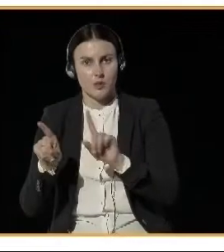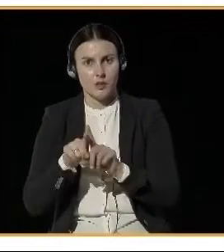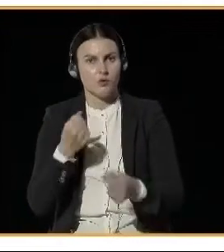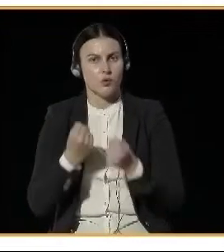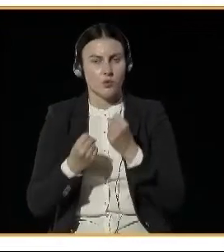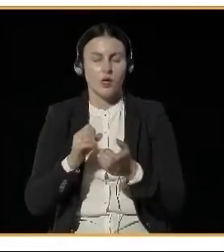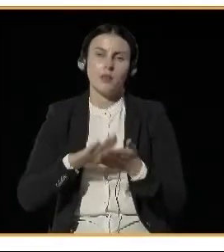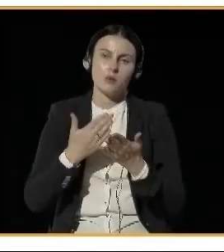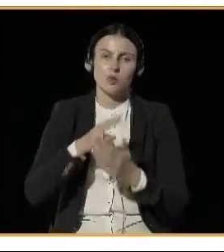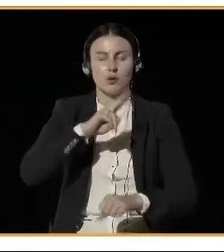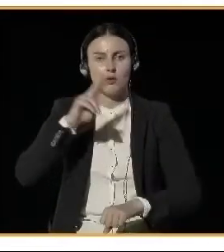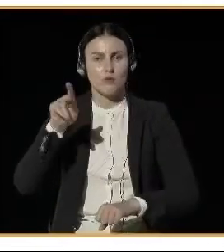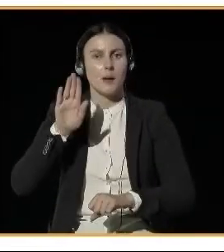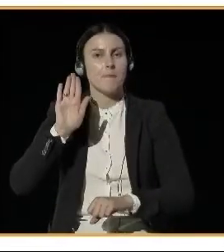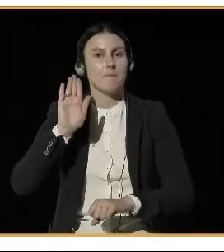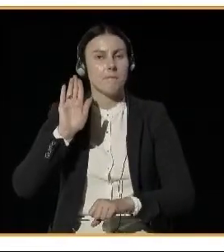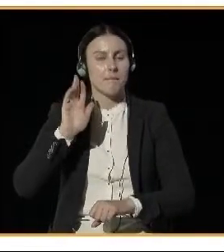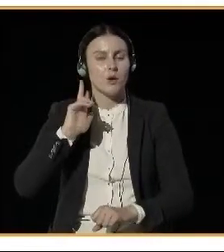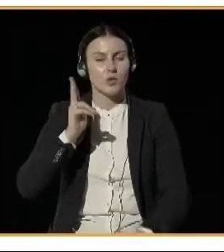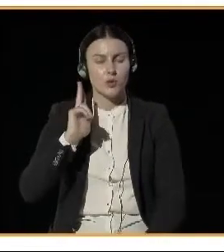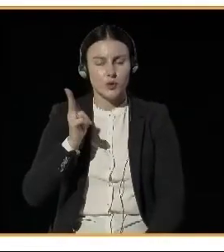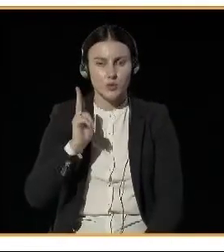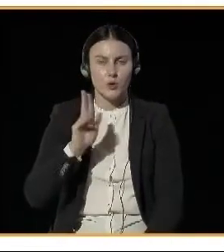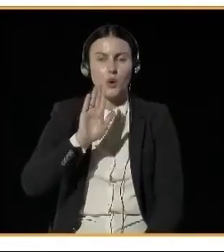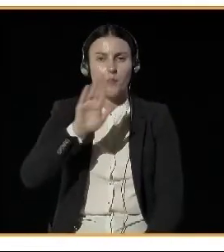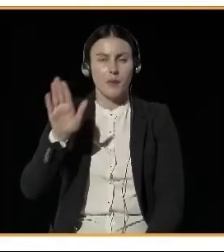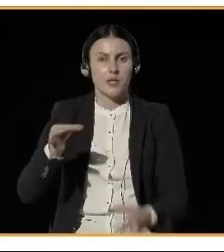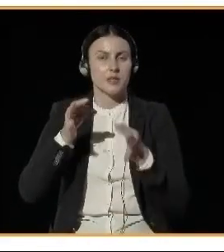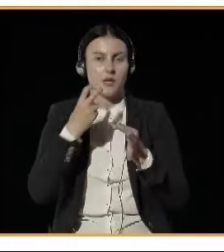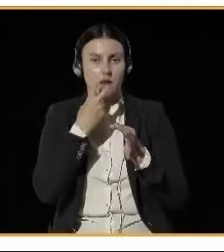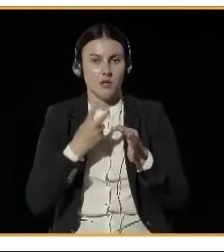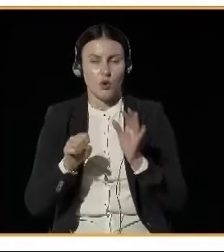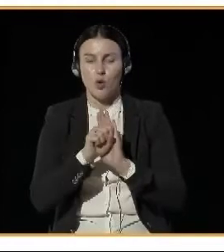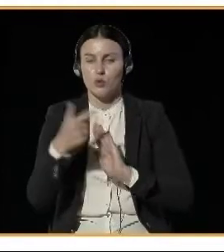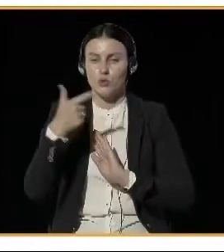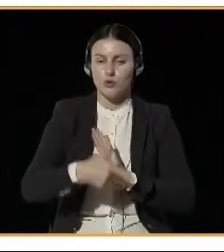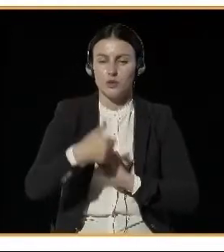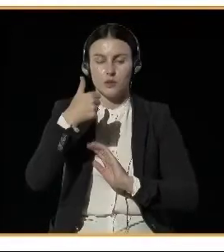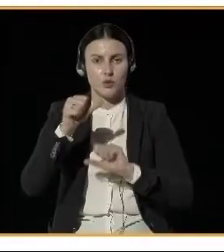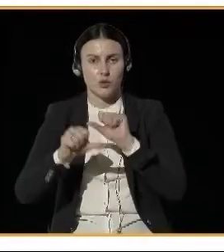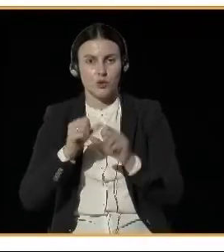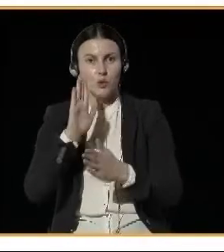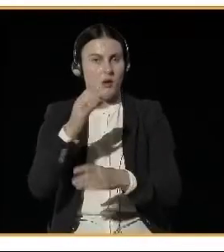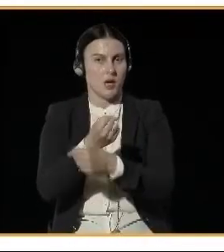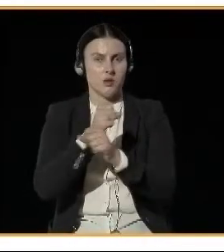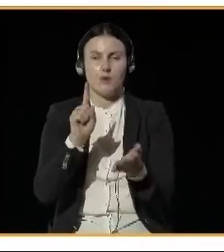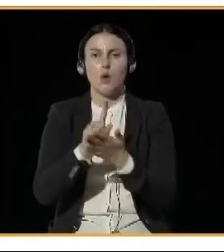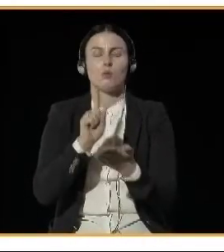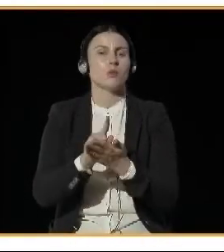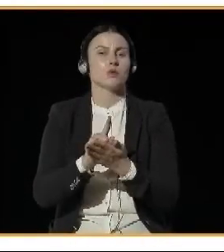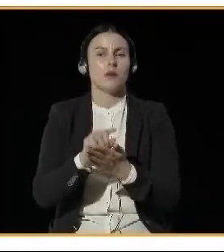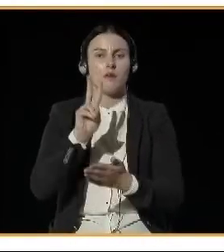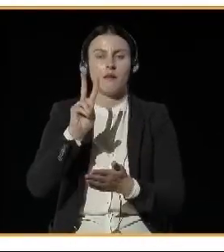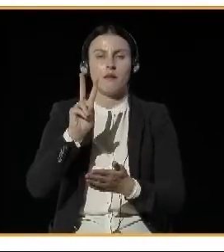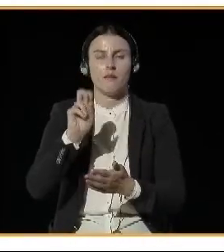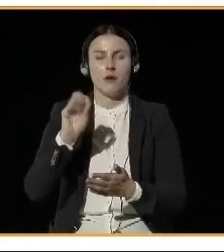exempt from VAT since 2001. And you do not pay any annual road tax if you drive an electric